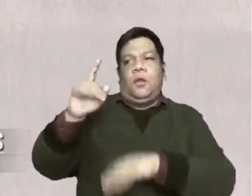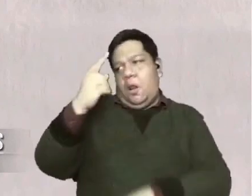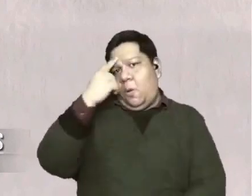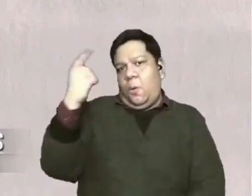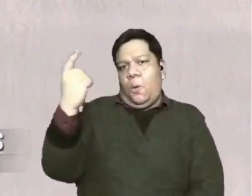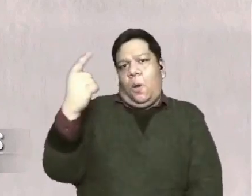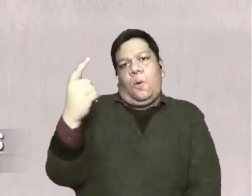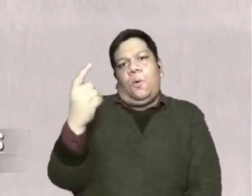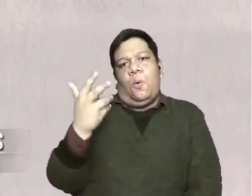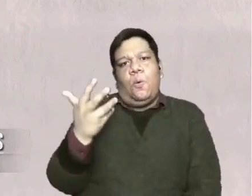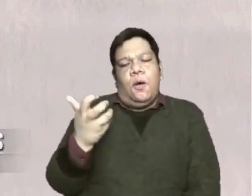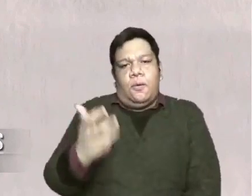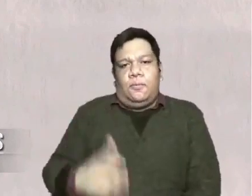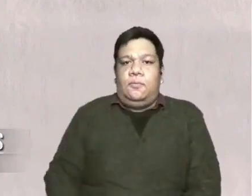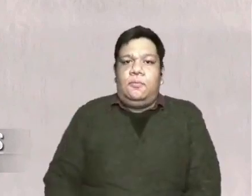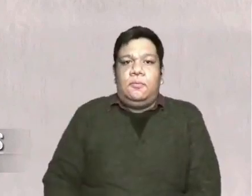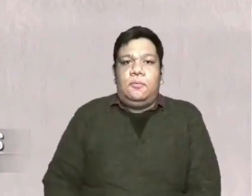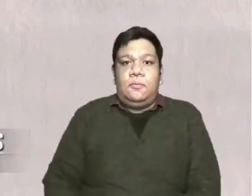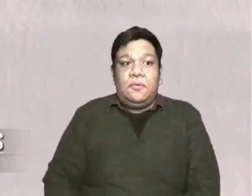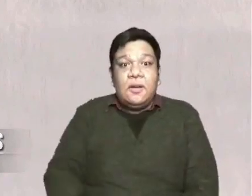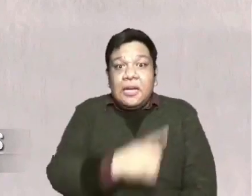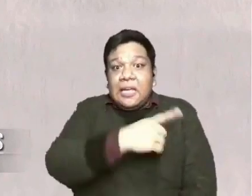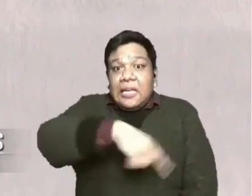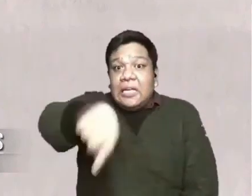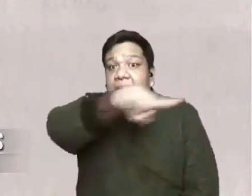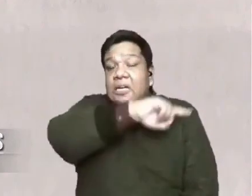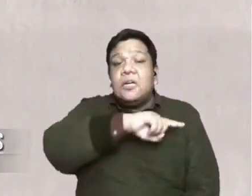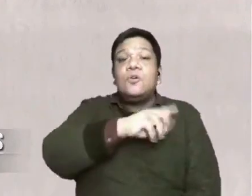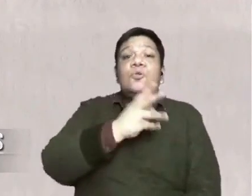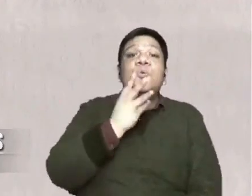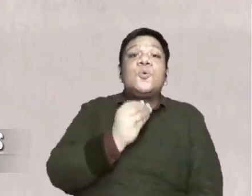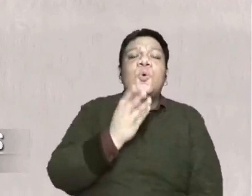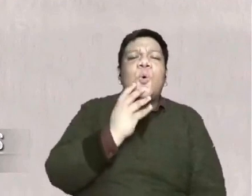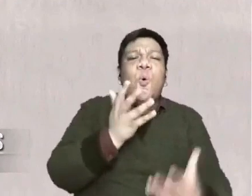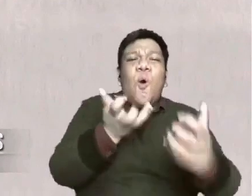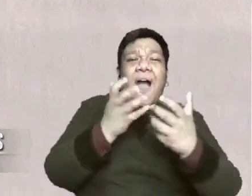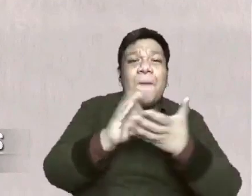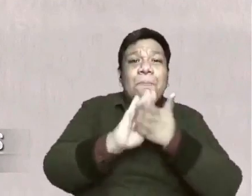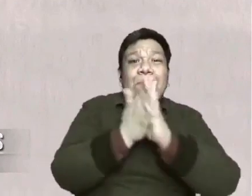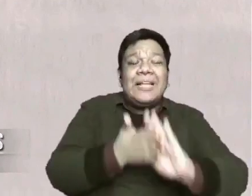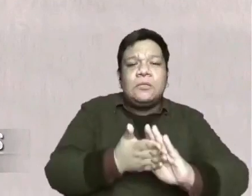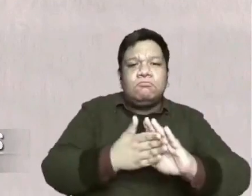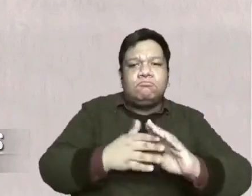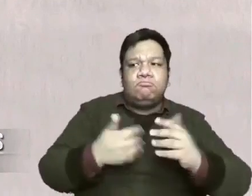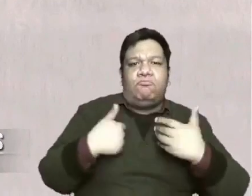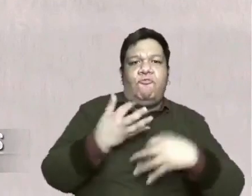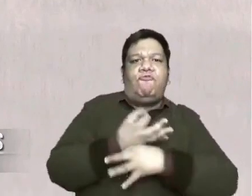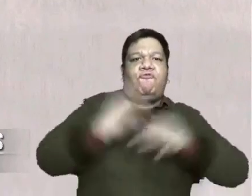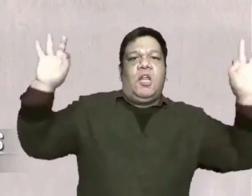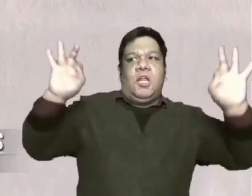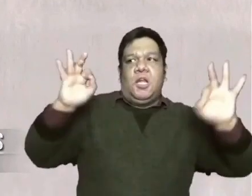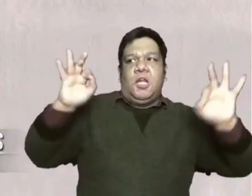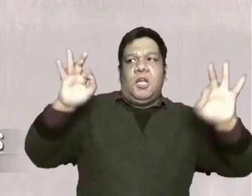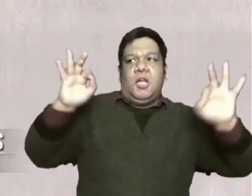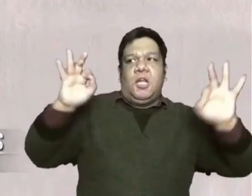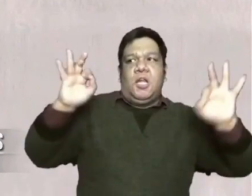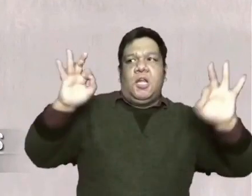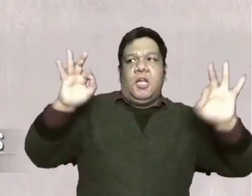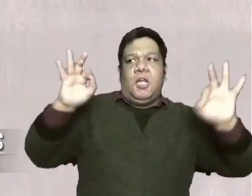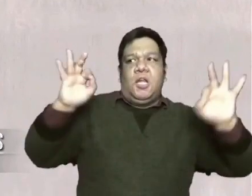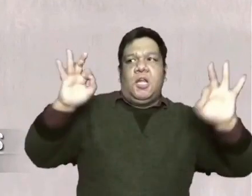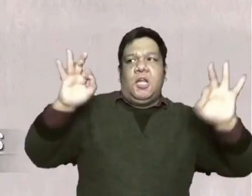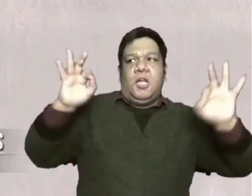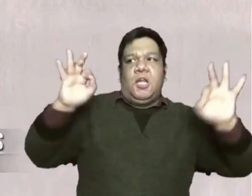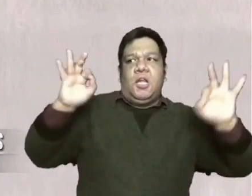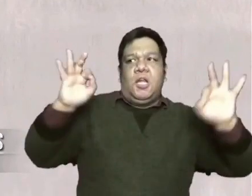himself. Their kind of peace is physical and political freedom. But this is not the agenda